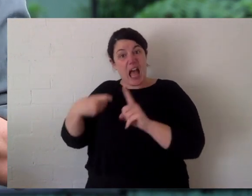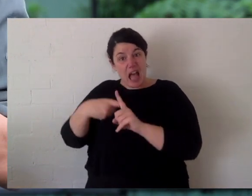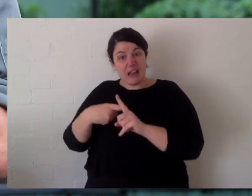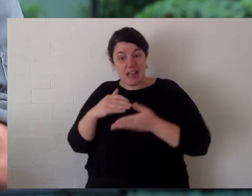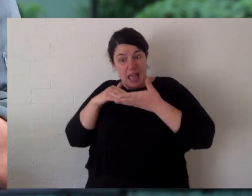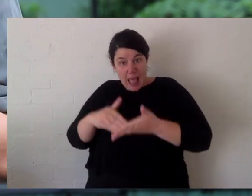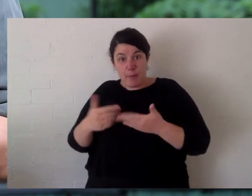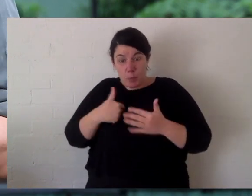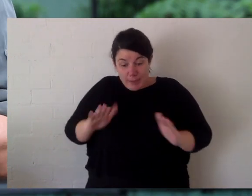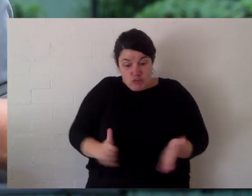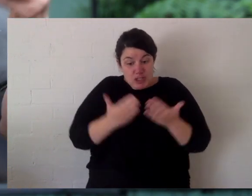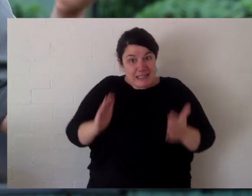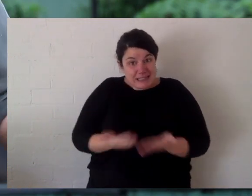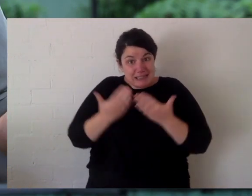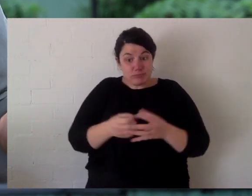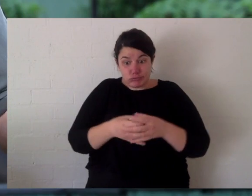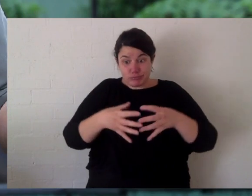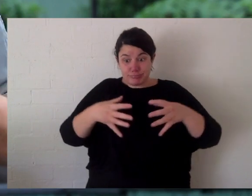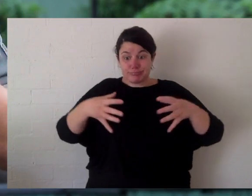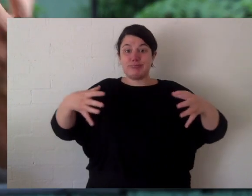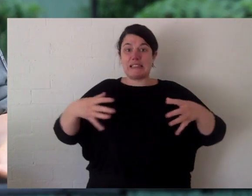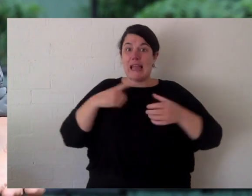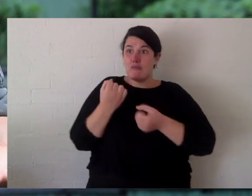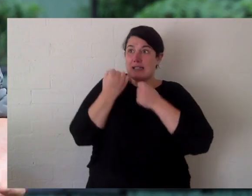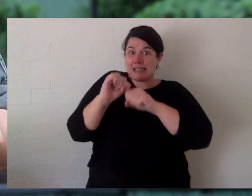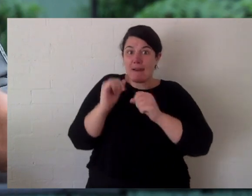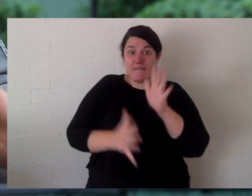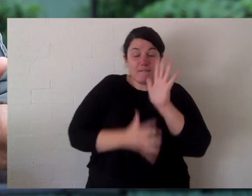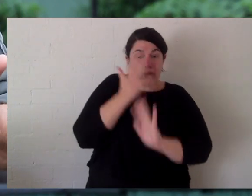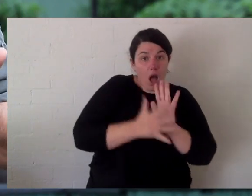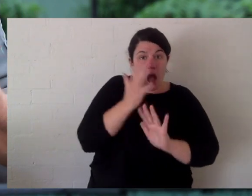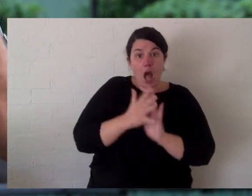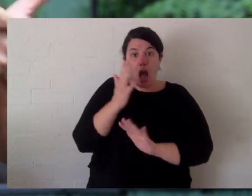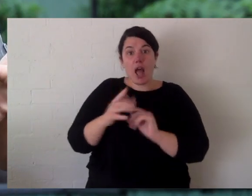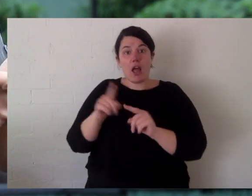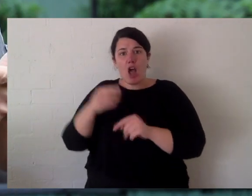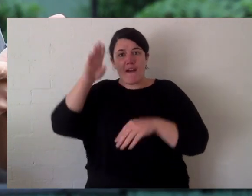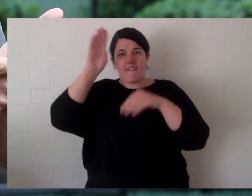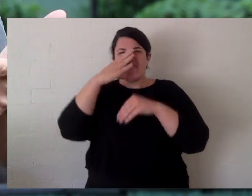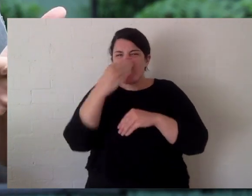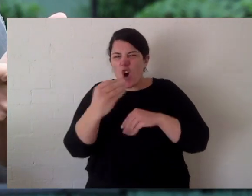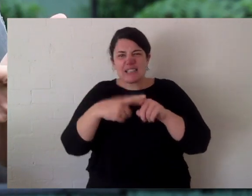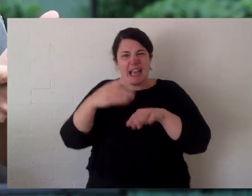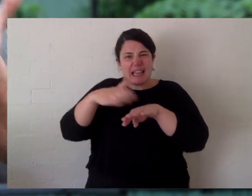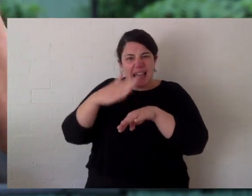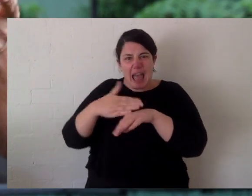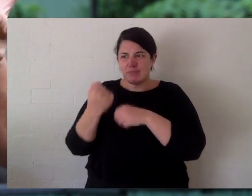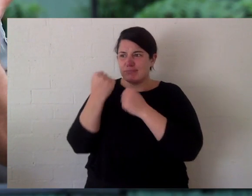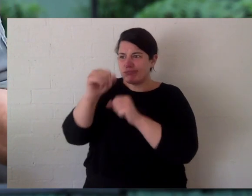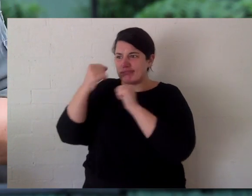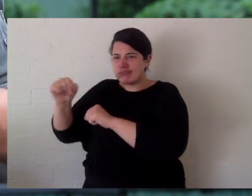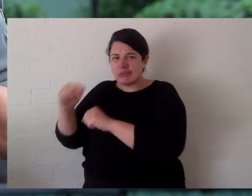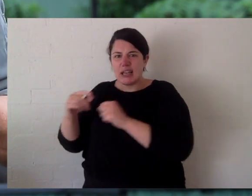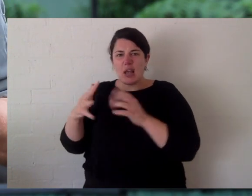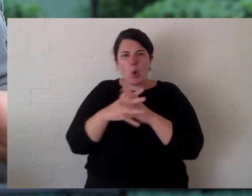koalas. Here, we breed them. And at Aussie Arc, we protect them from threats of fires, feral pests like the fox and cat, invasive